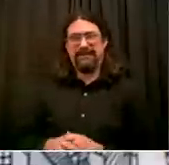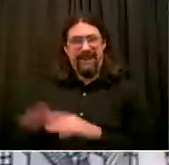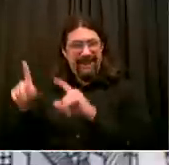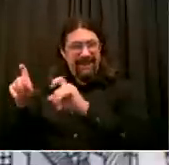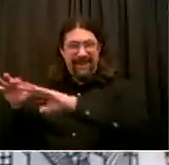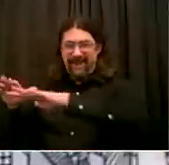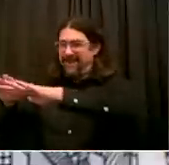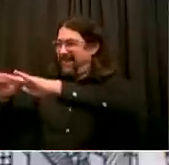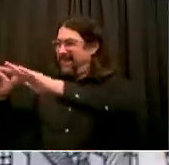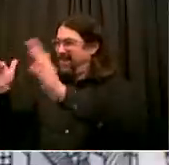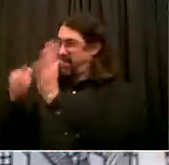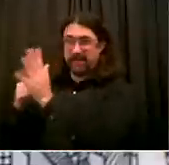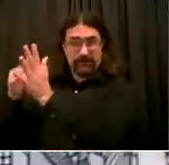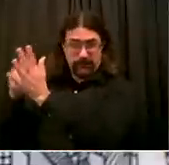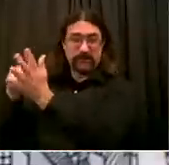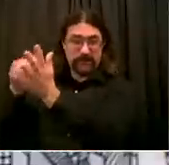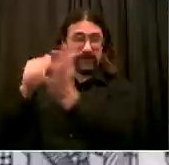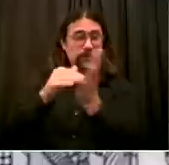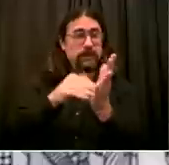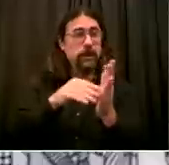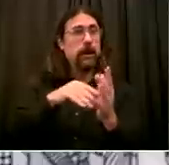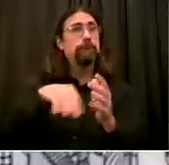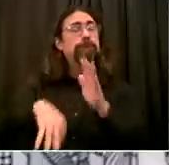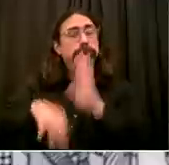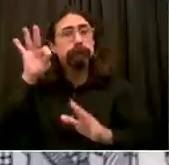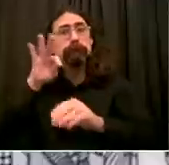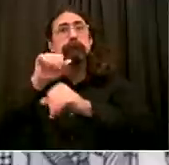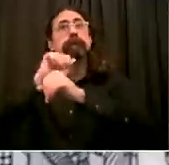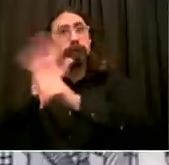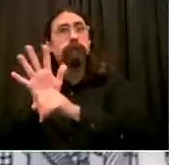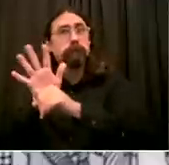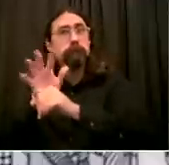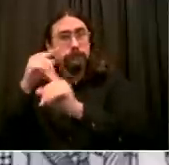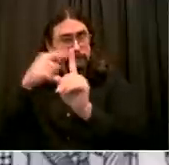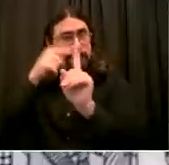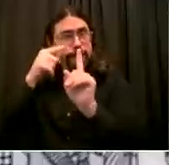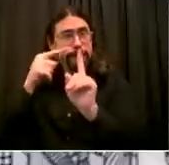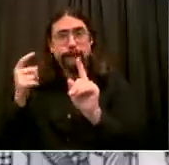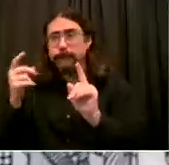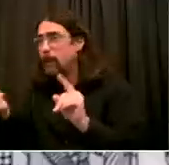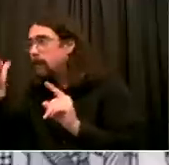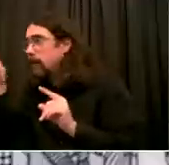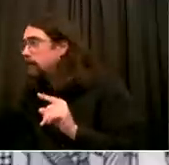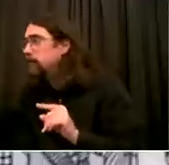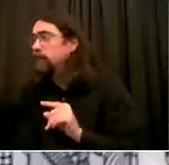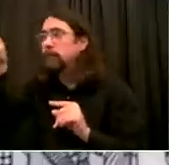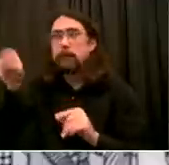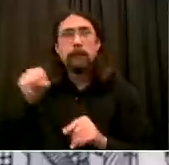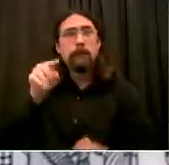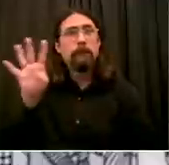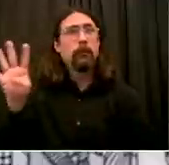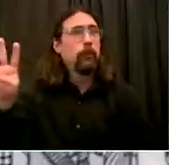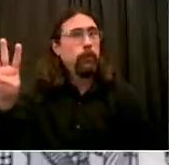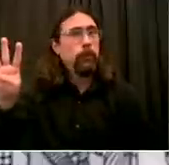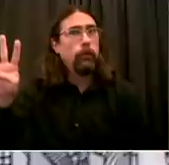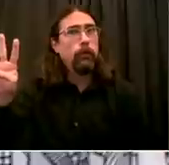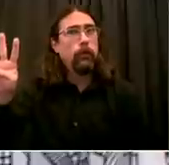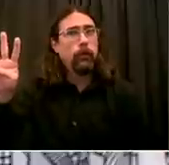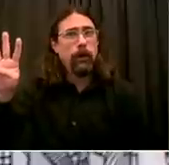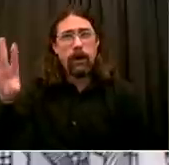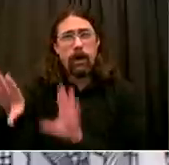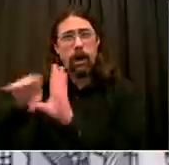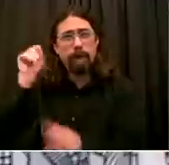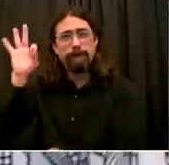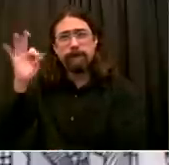positivity levels in schools. But whenever a school does need to be shut down, whether it's for a day or for a longer period of time, we want that